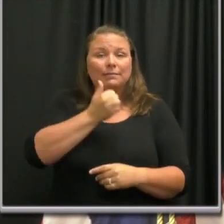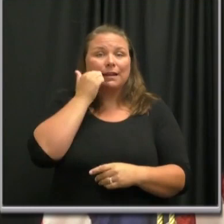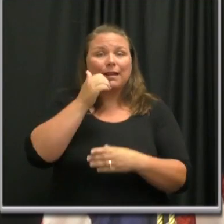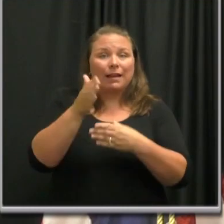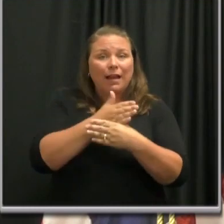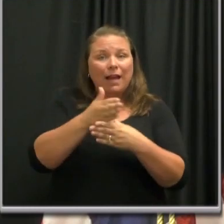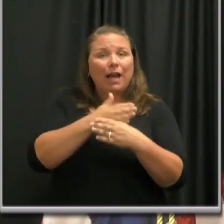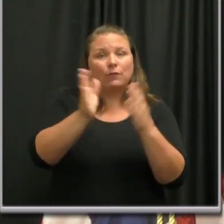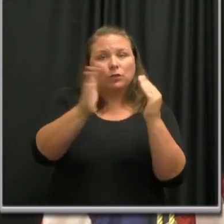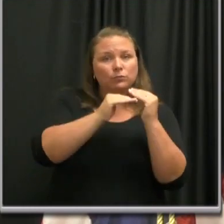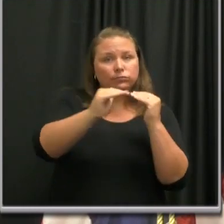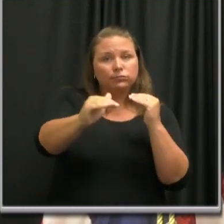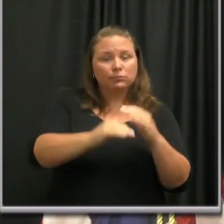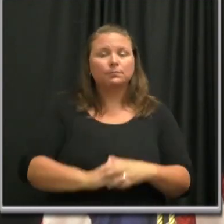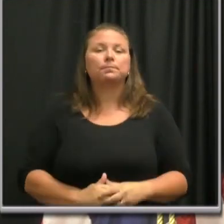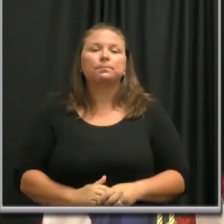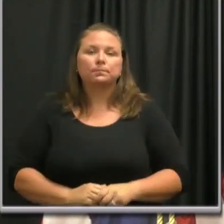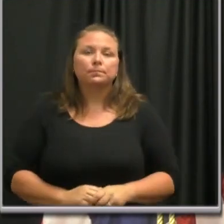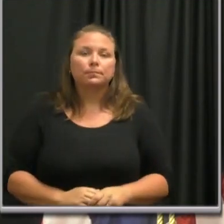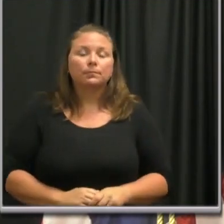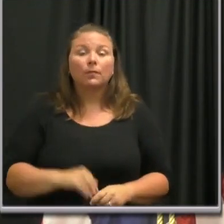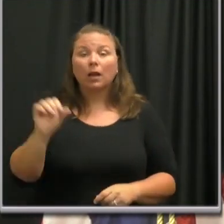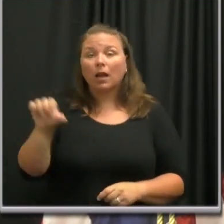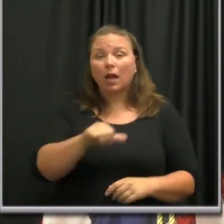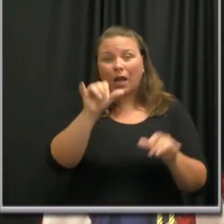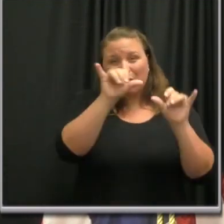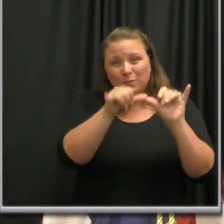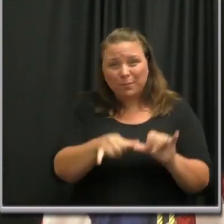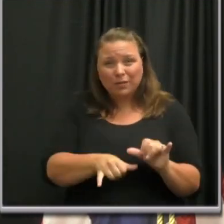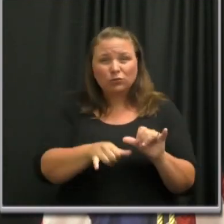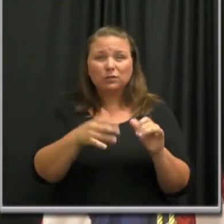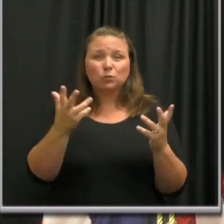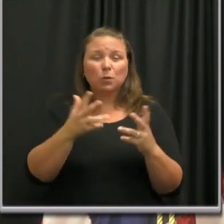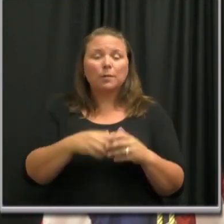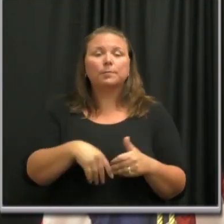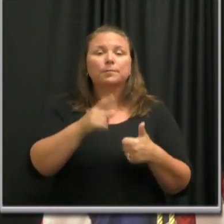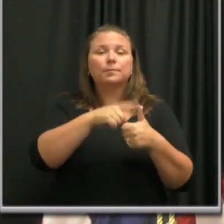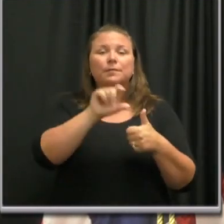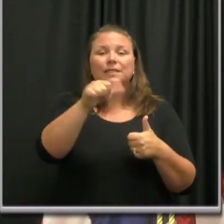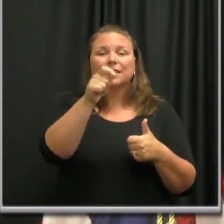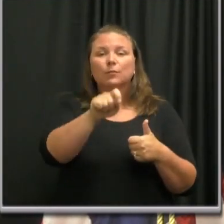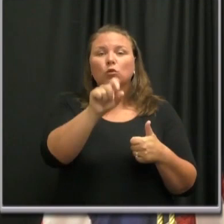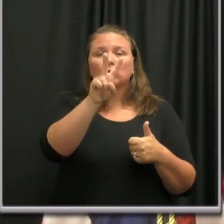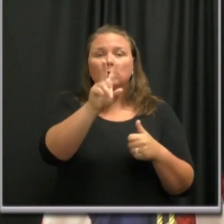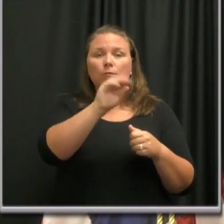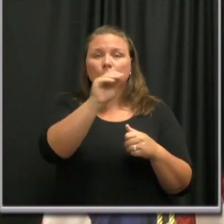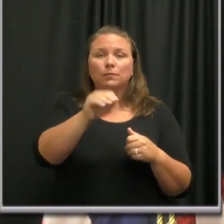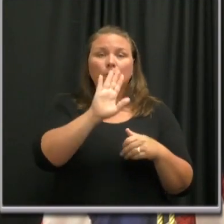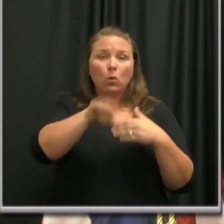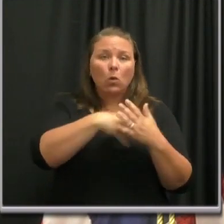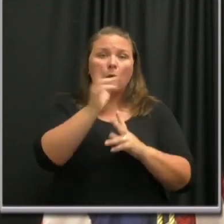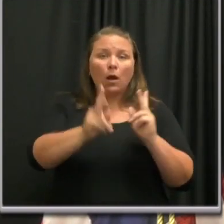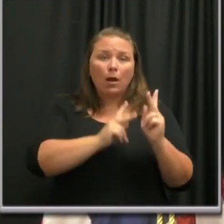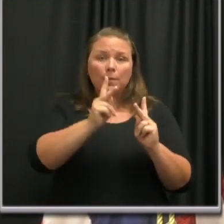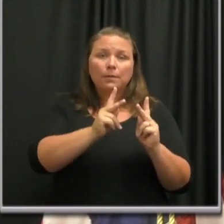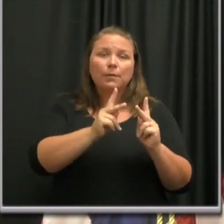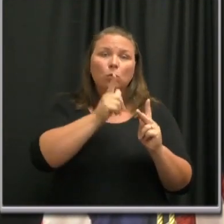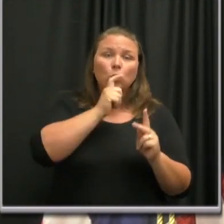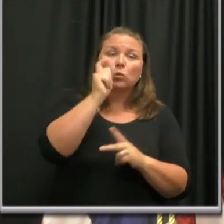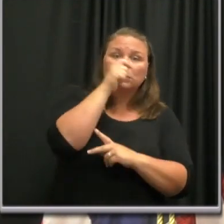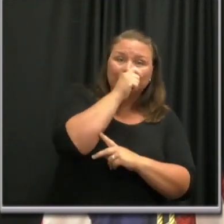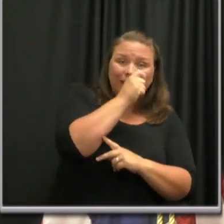cases has been flat. Here are other metrics this morning. 10.2% of all people who have tested are positive.